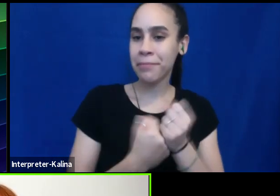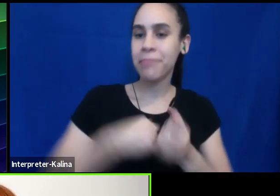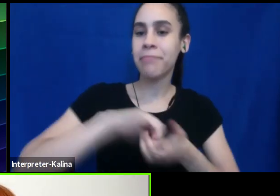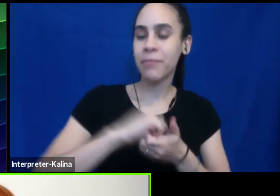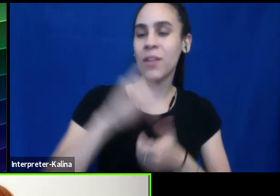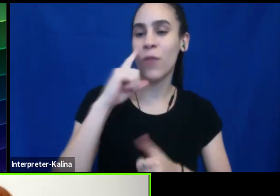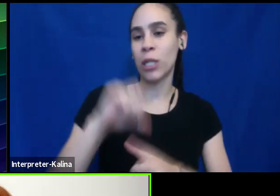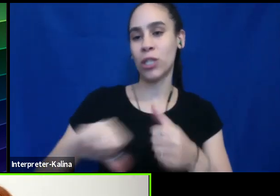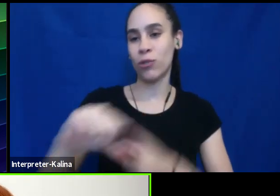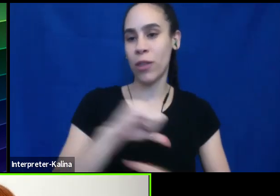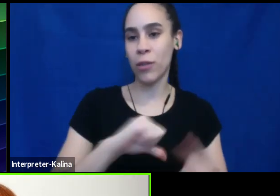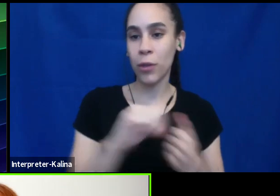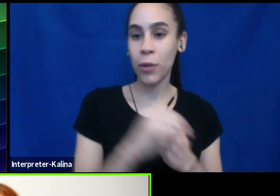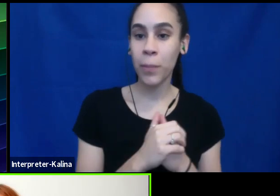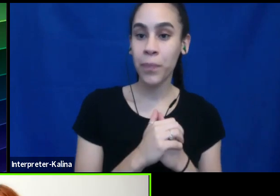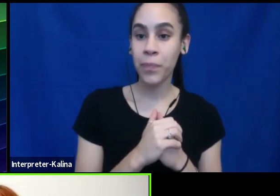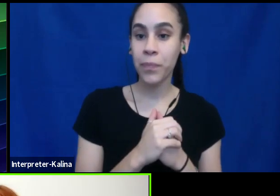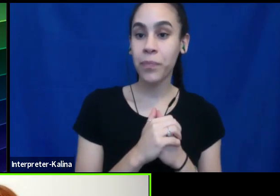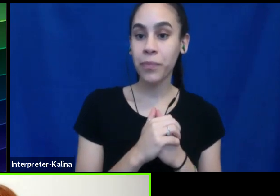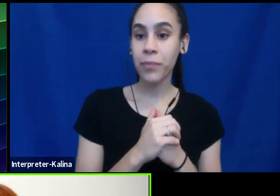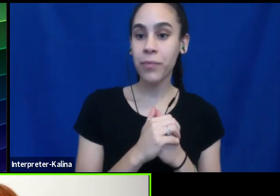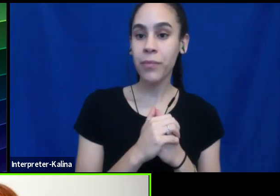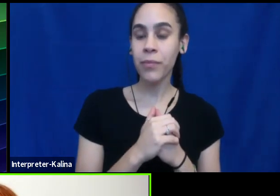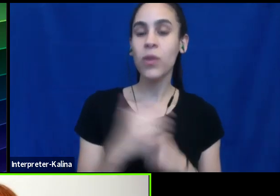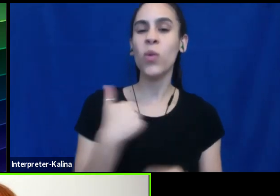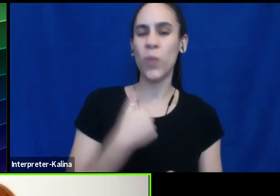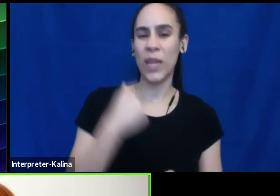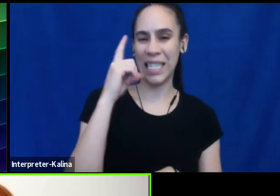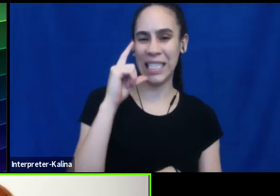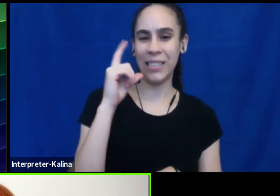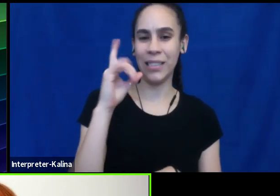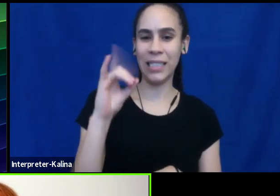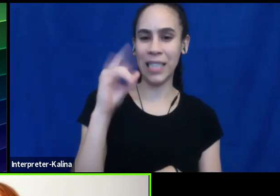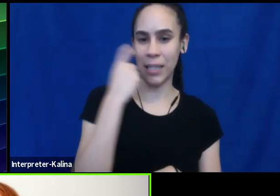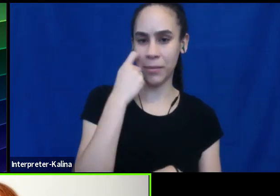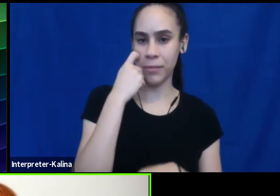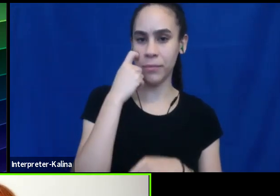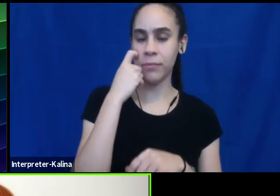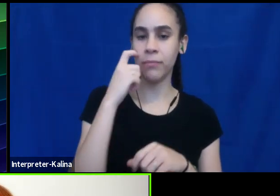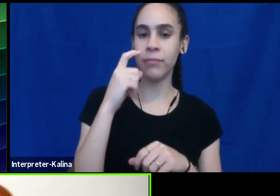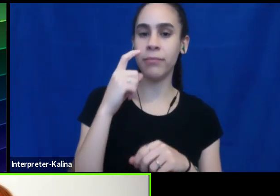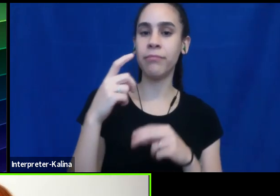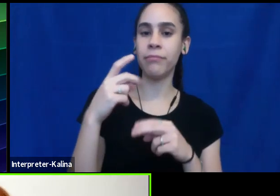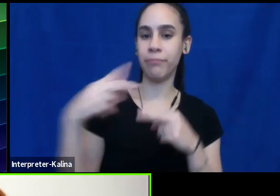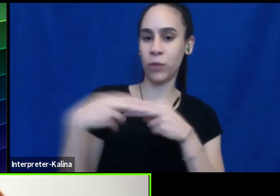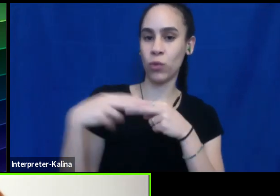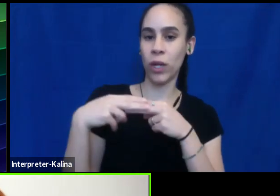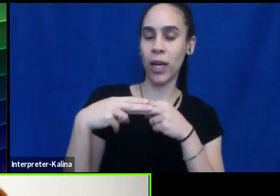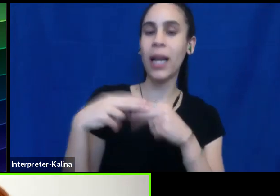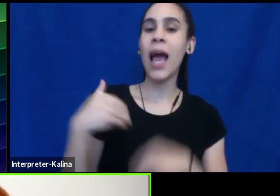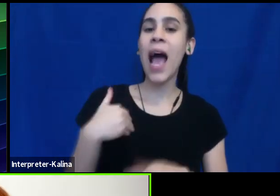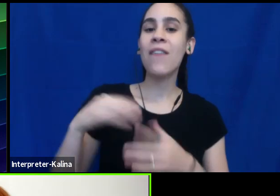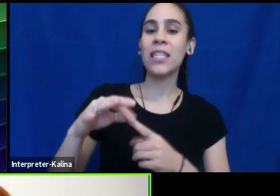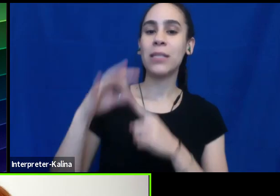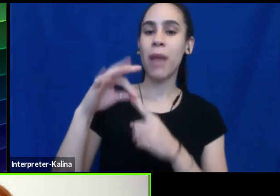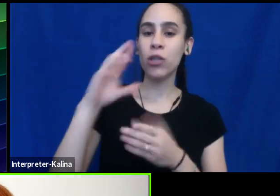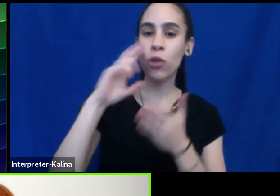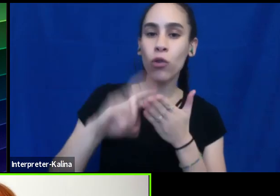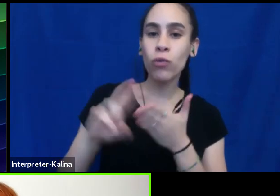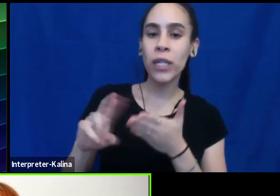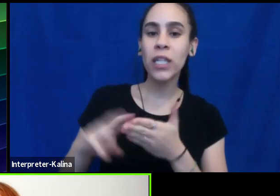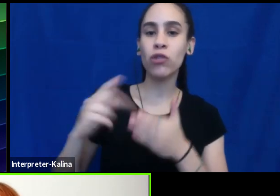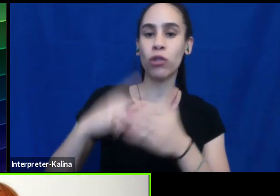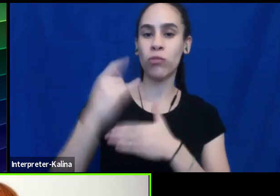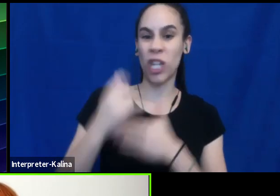And speaking of which, we flashed on the screen earlier, we do have a special research project that we've just launched.